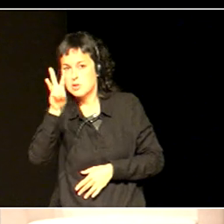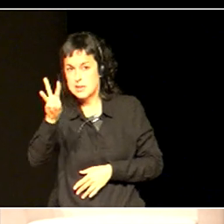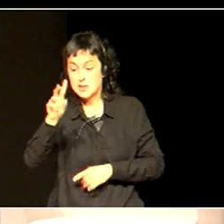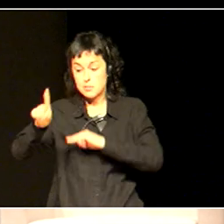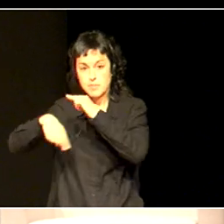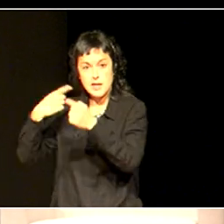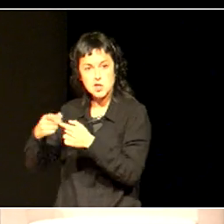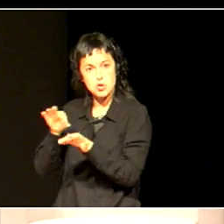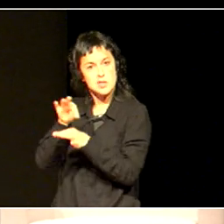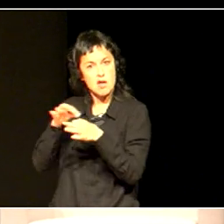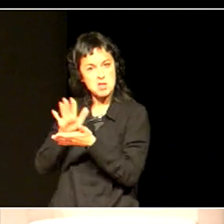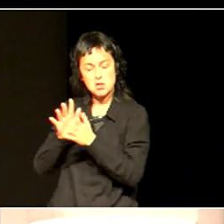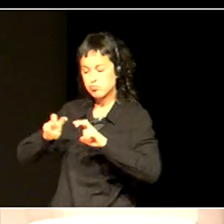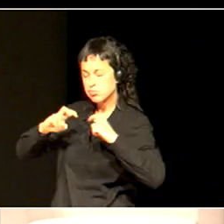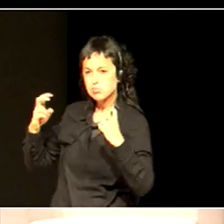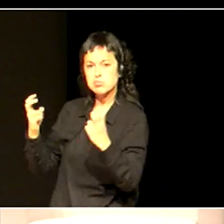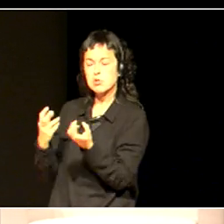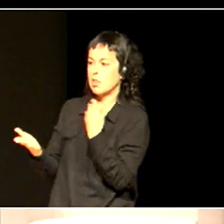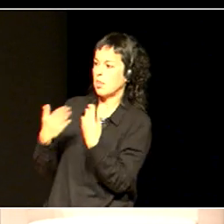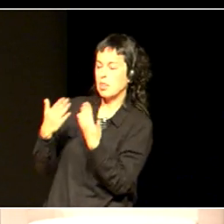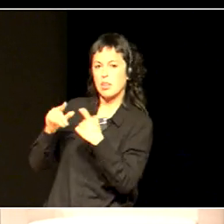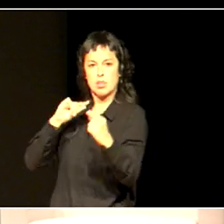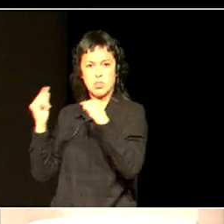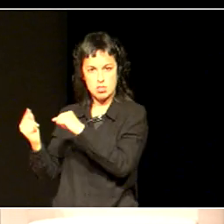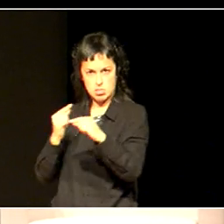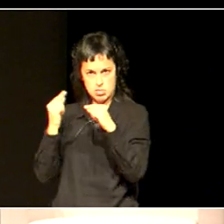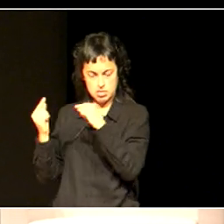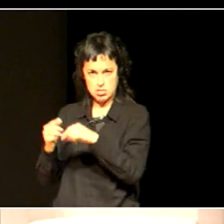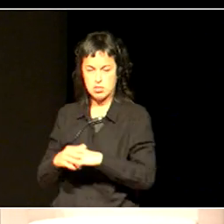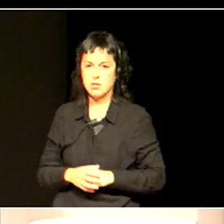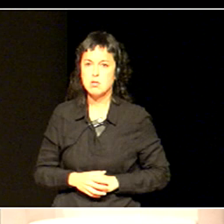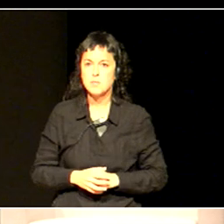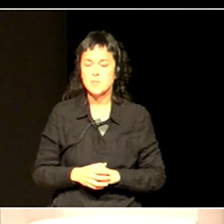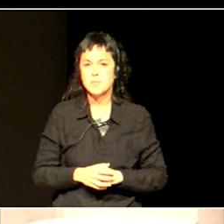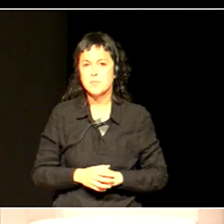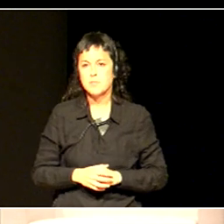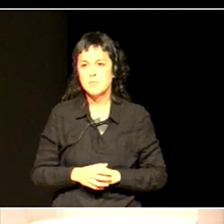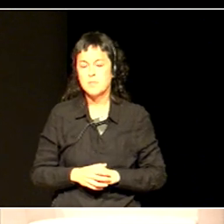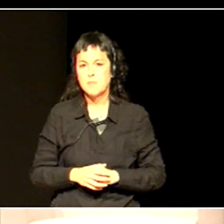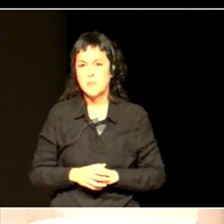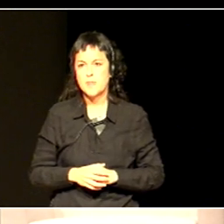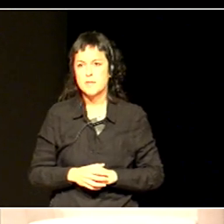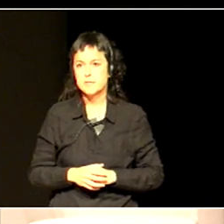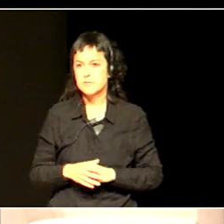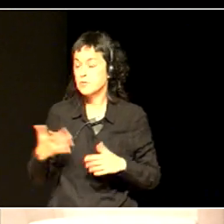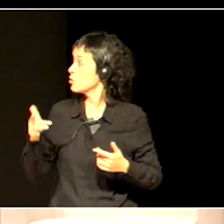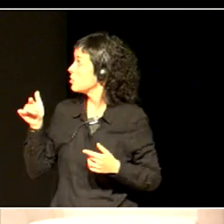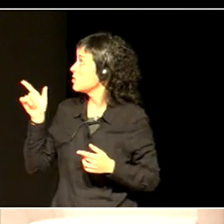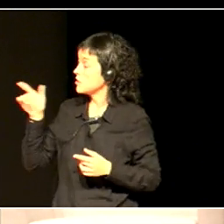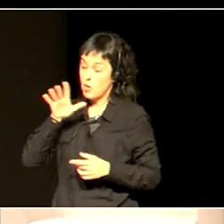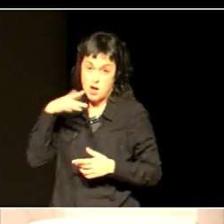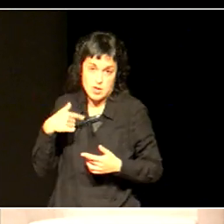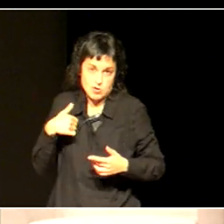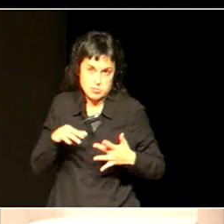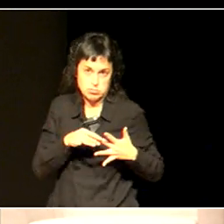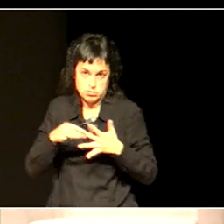She's, Carly, I'm taking a lead on this now. That's the thing about the index. It's so diverse you can find lots of different answers. It's